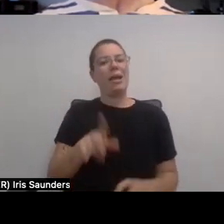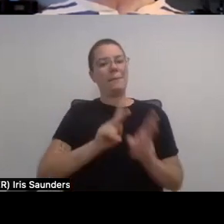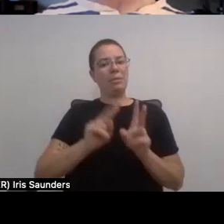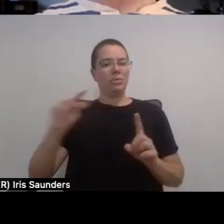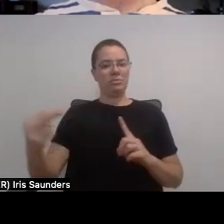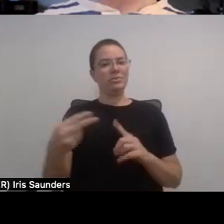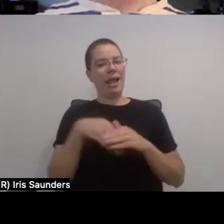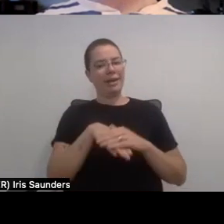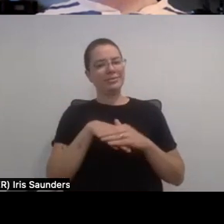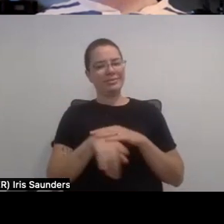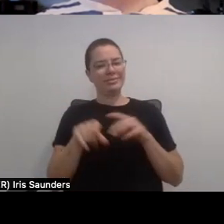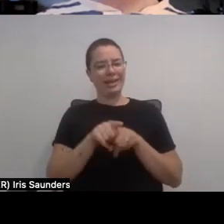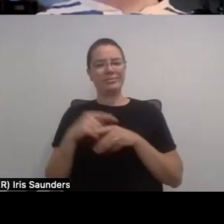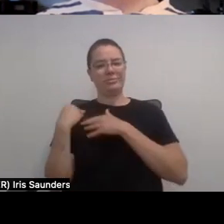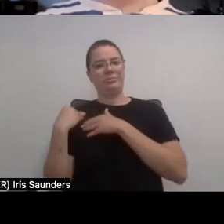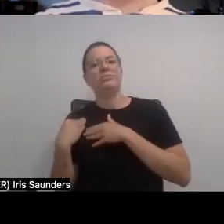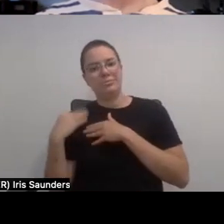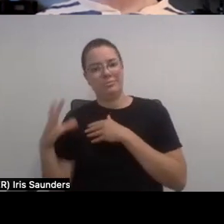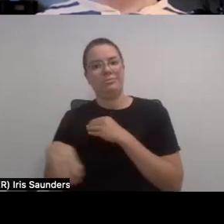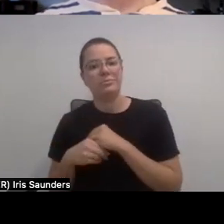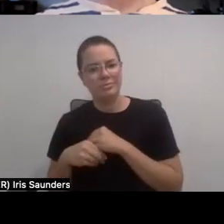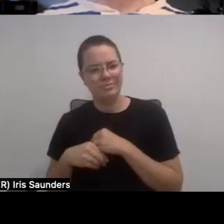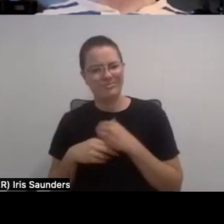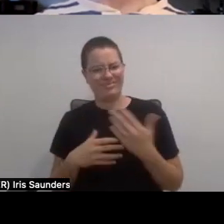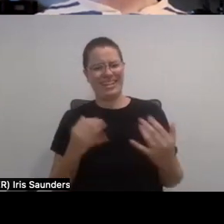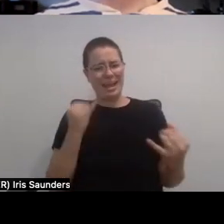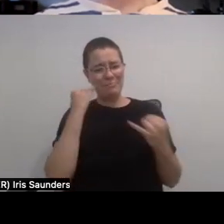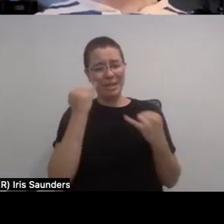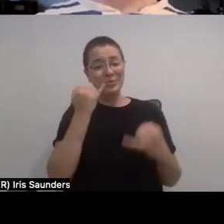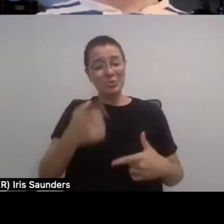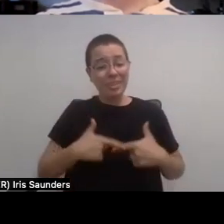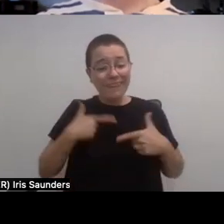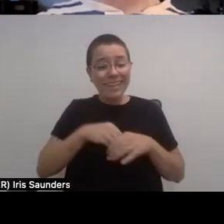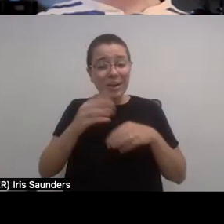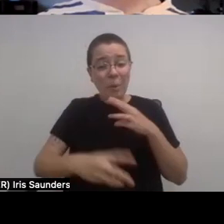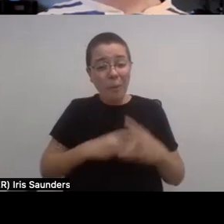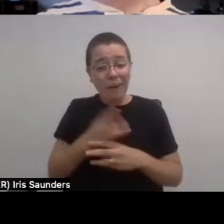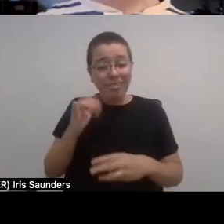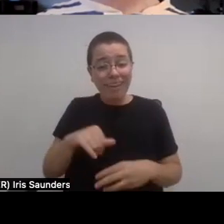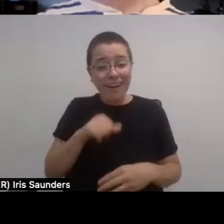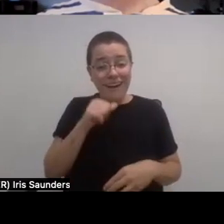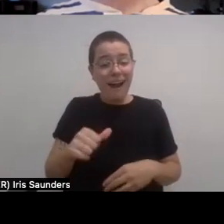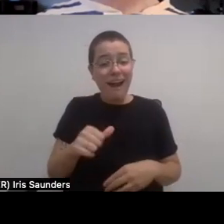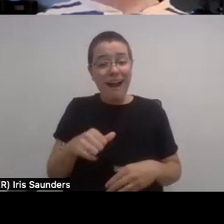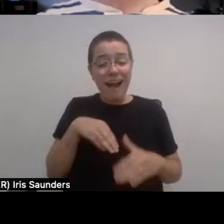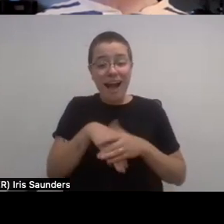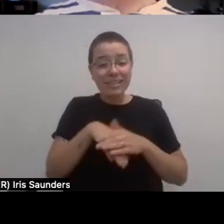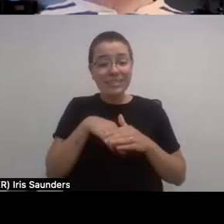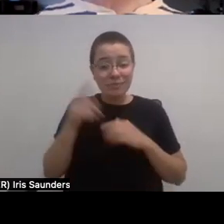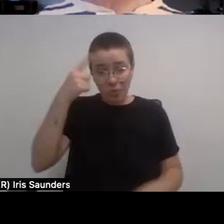that's not accessible to you. That's cumbersome. And I really wish that people,